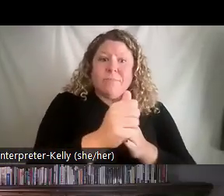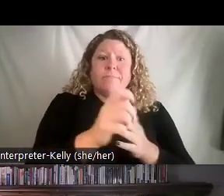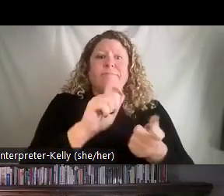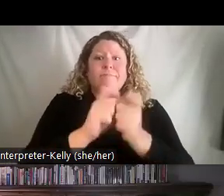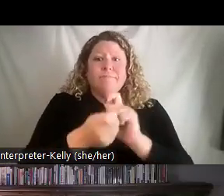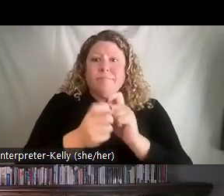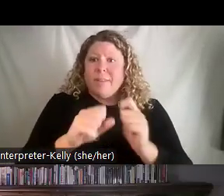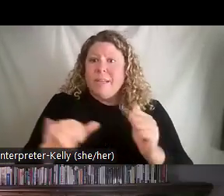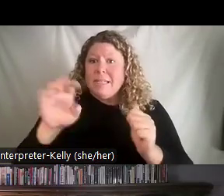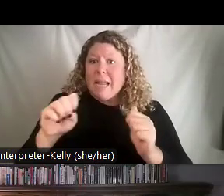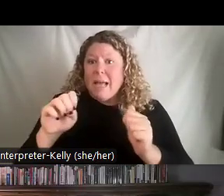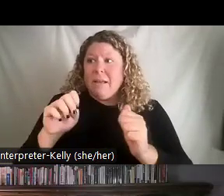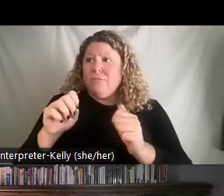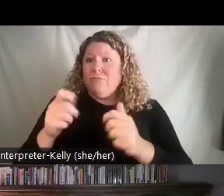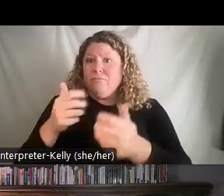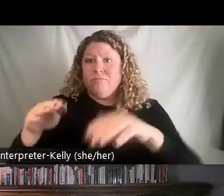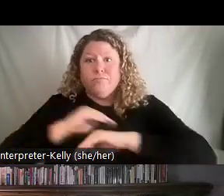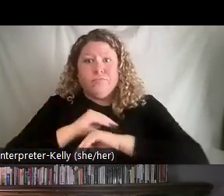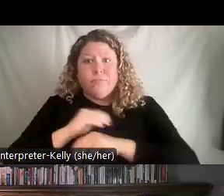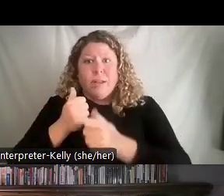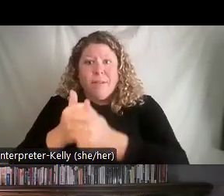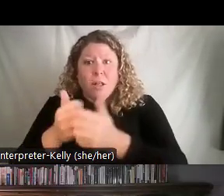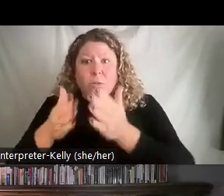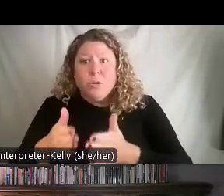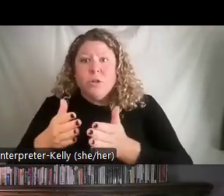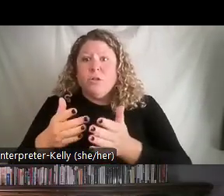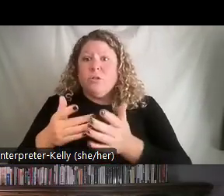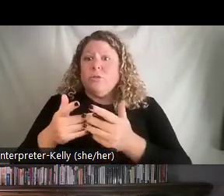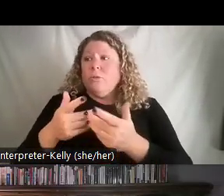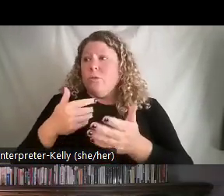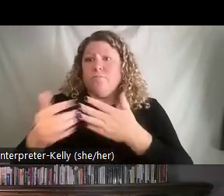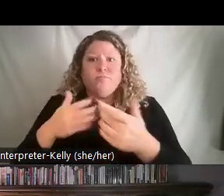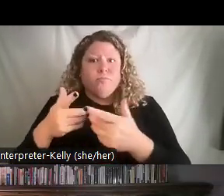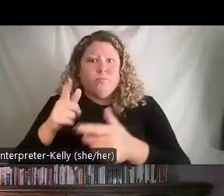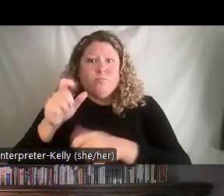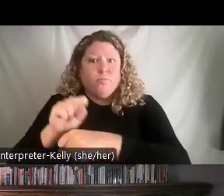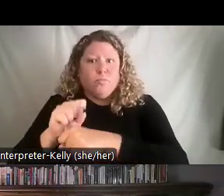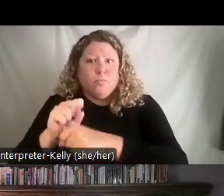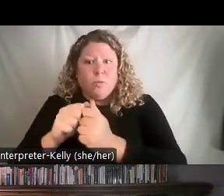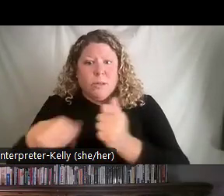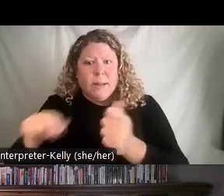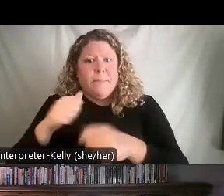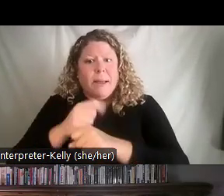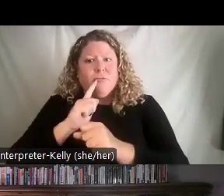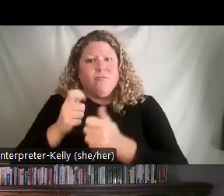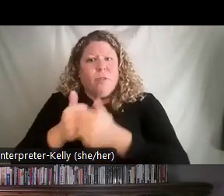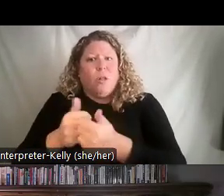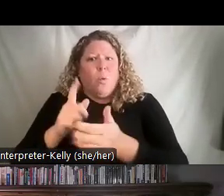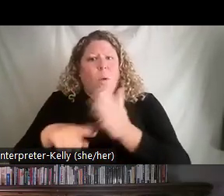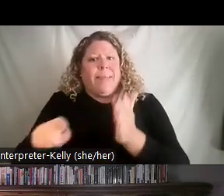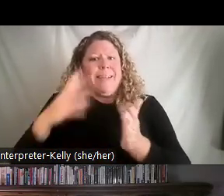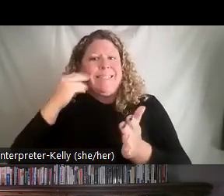your followers or the people that you work with where they're at, which really does reflect that value